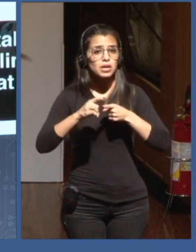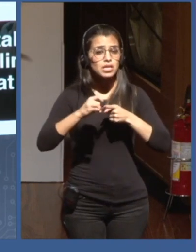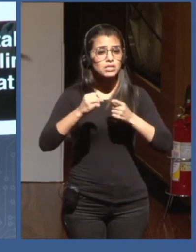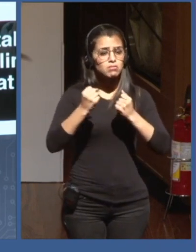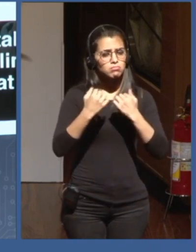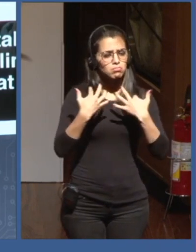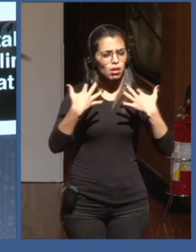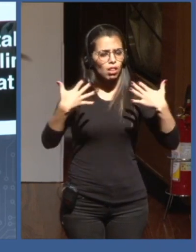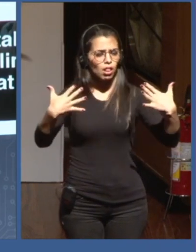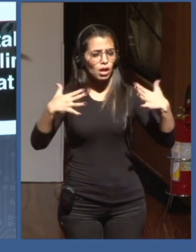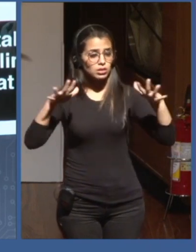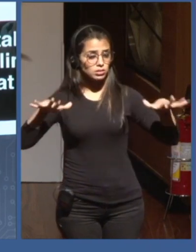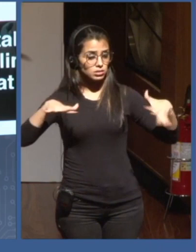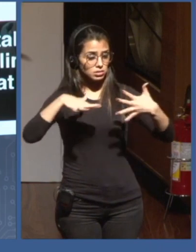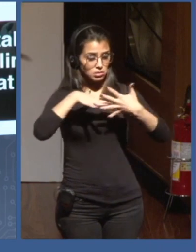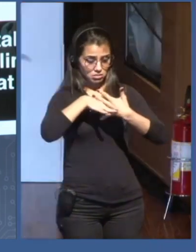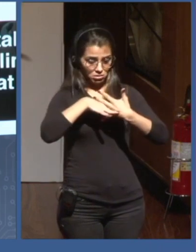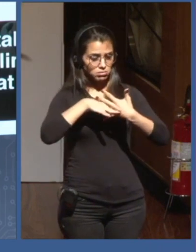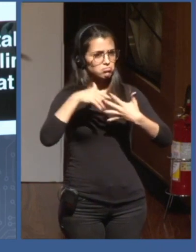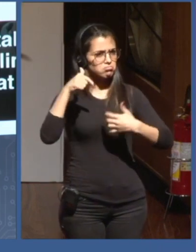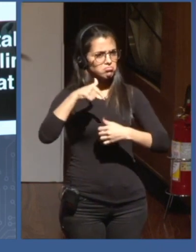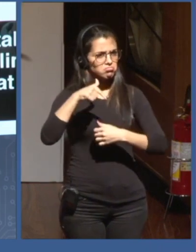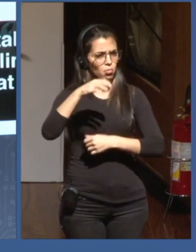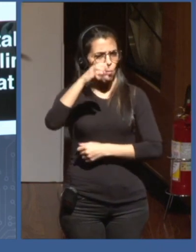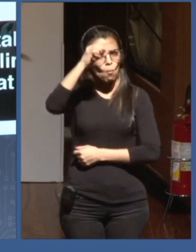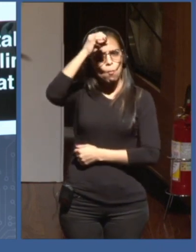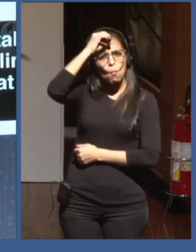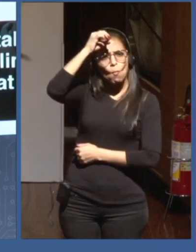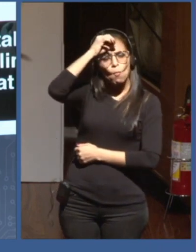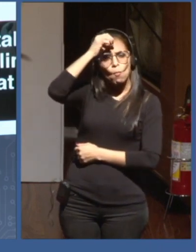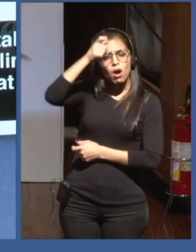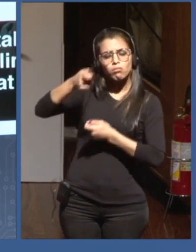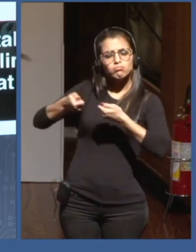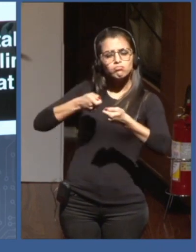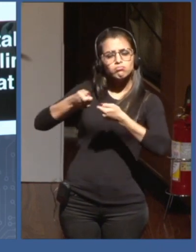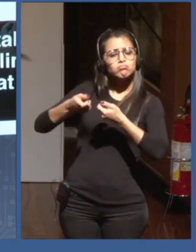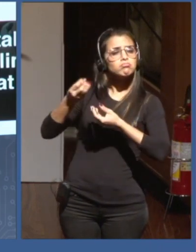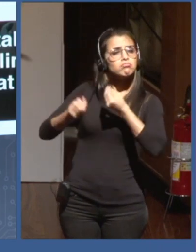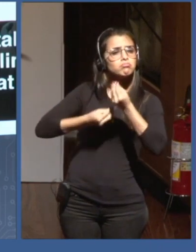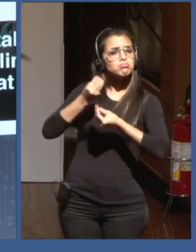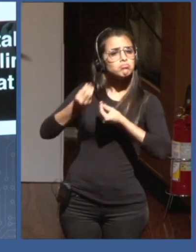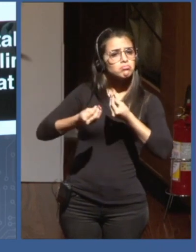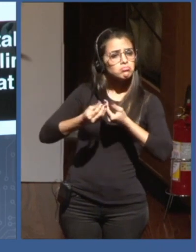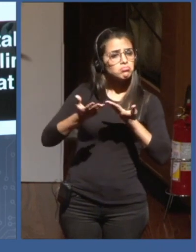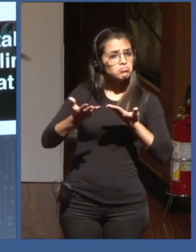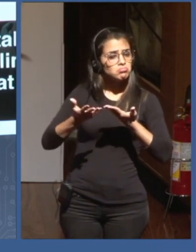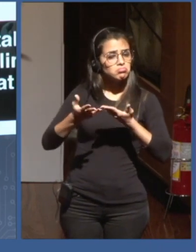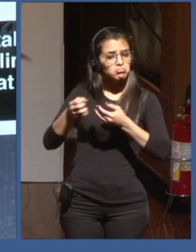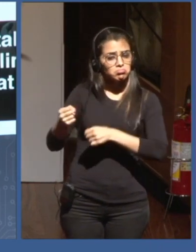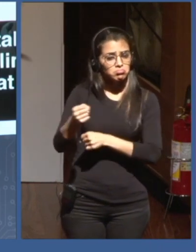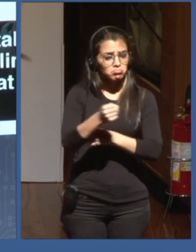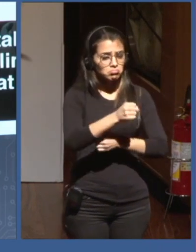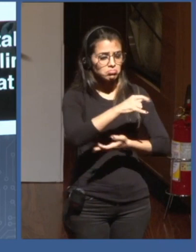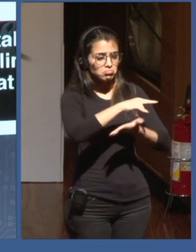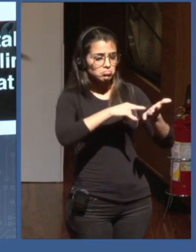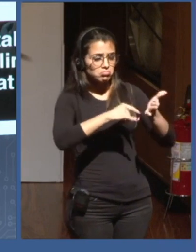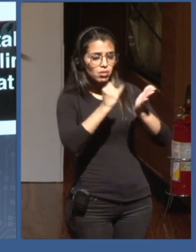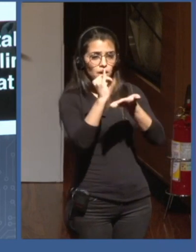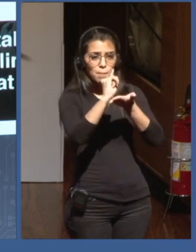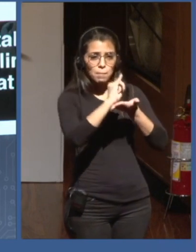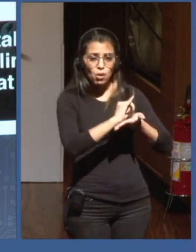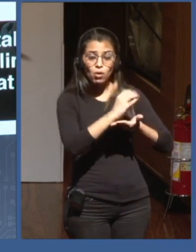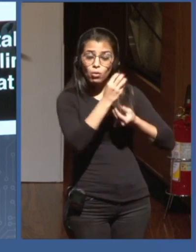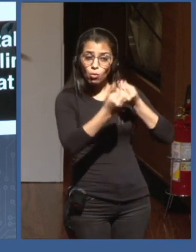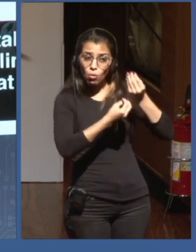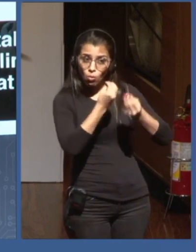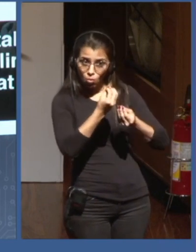economy, you cannot organize, you cannot get taxes. And so, it's only when literacy became very